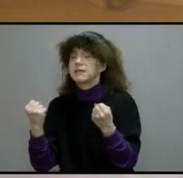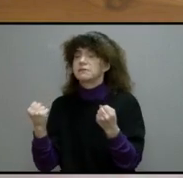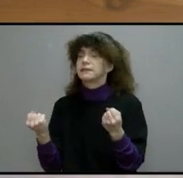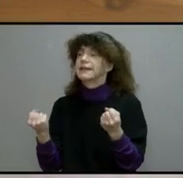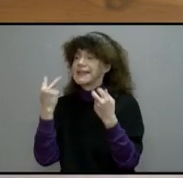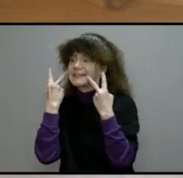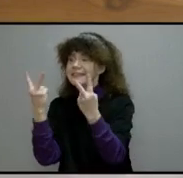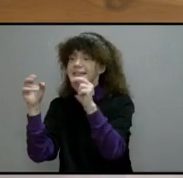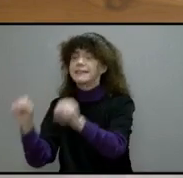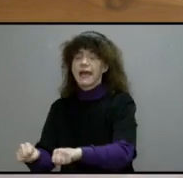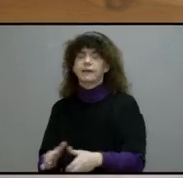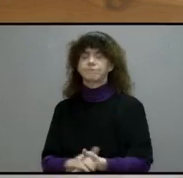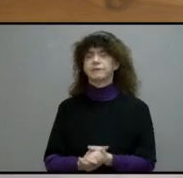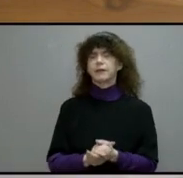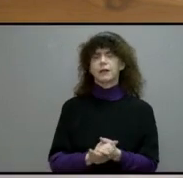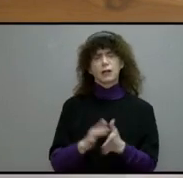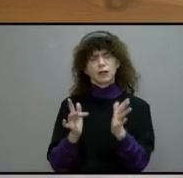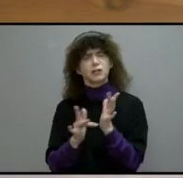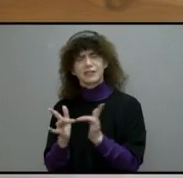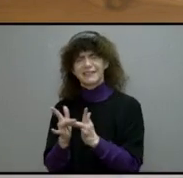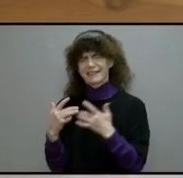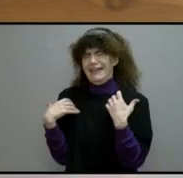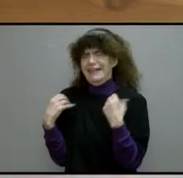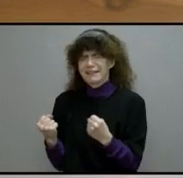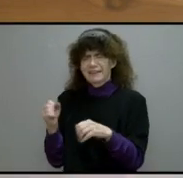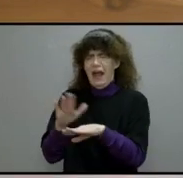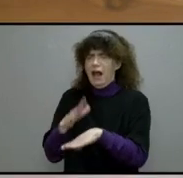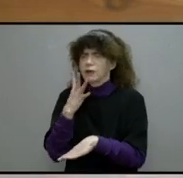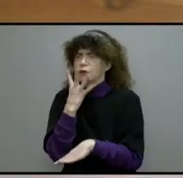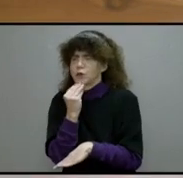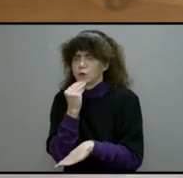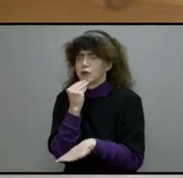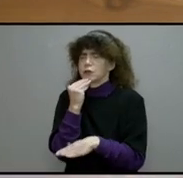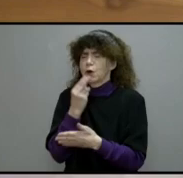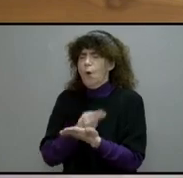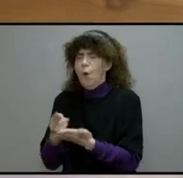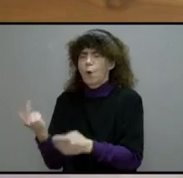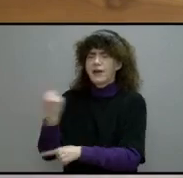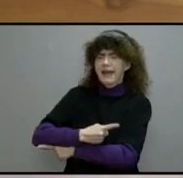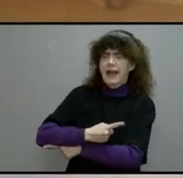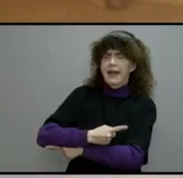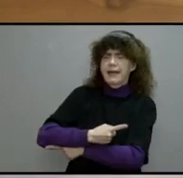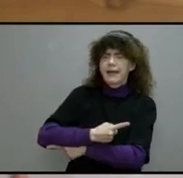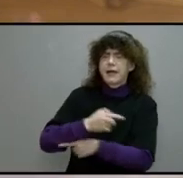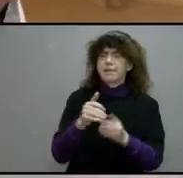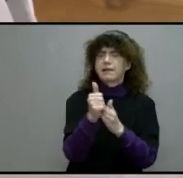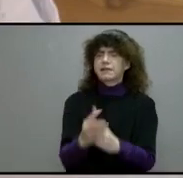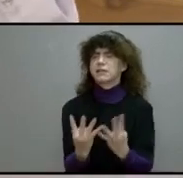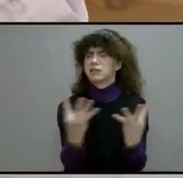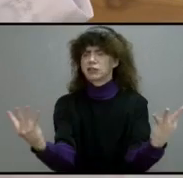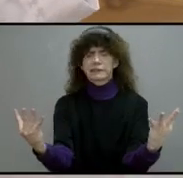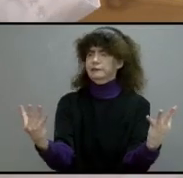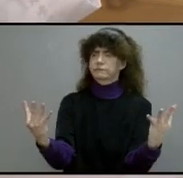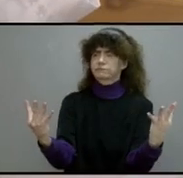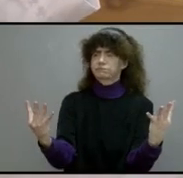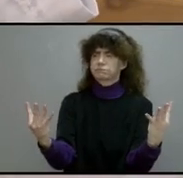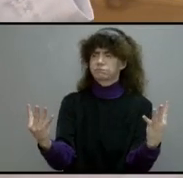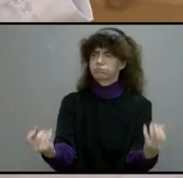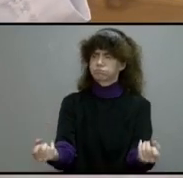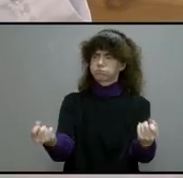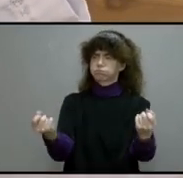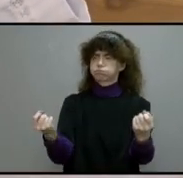he performed the miracle on the Sabbath day caused the Jewish religious leaders to overlook the miracle